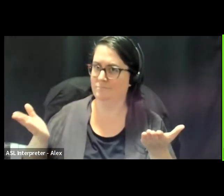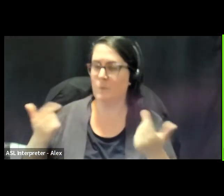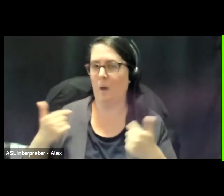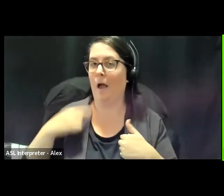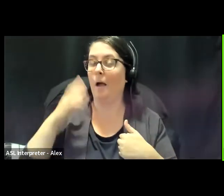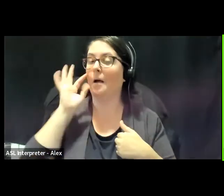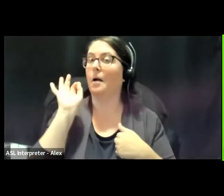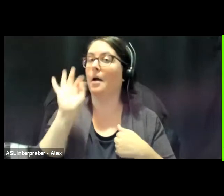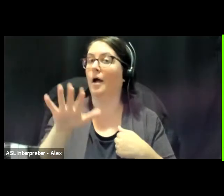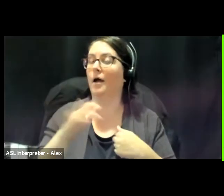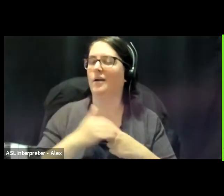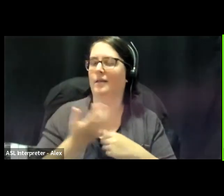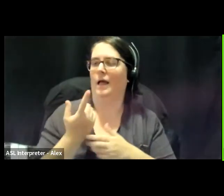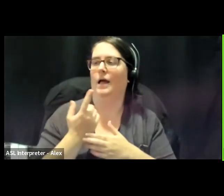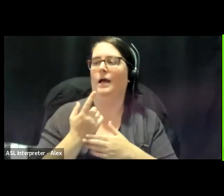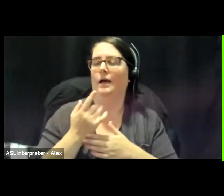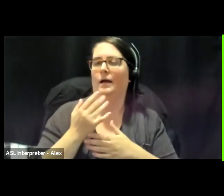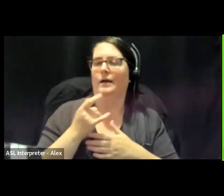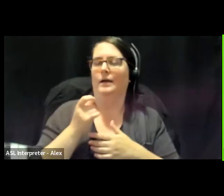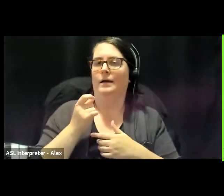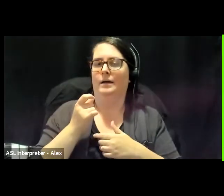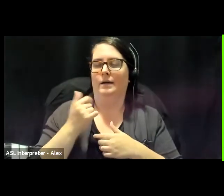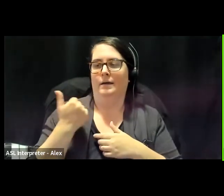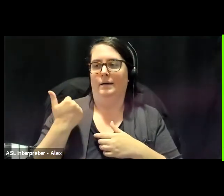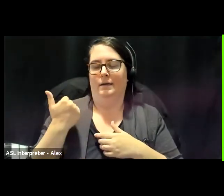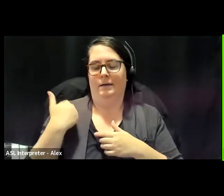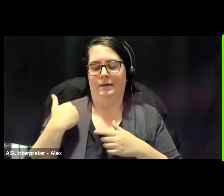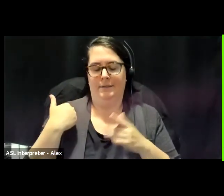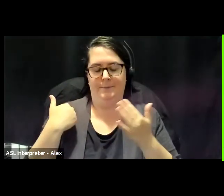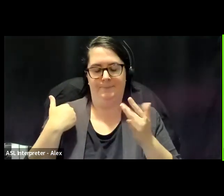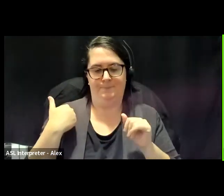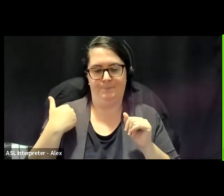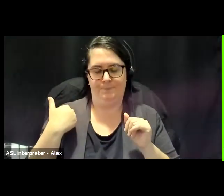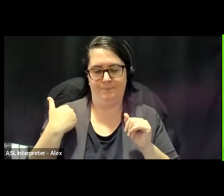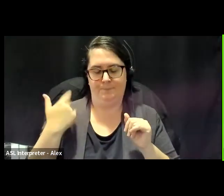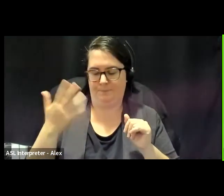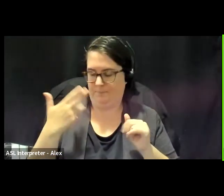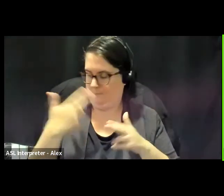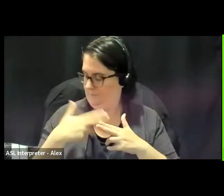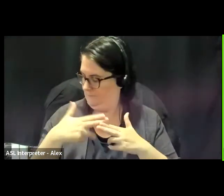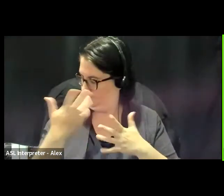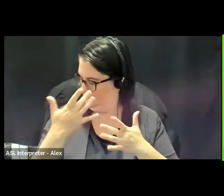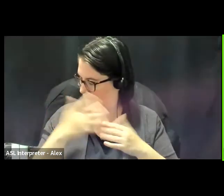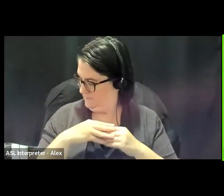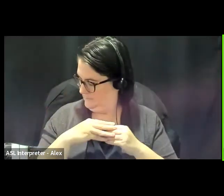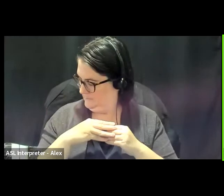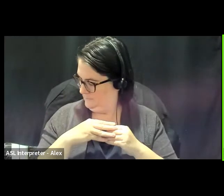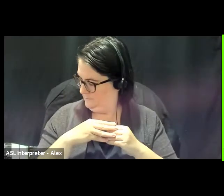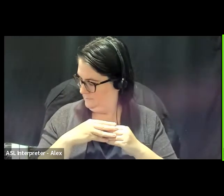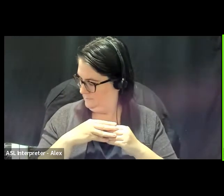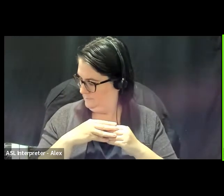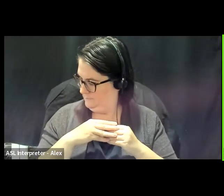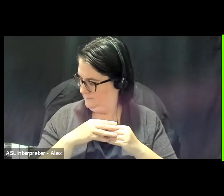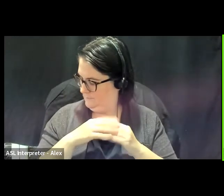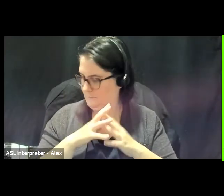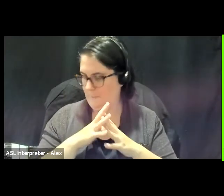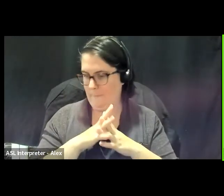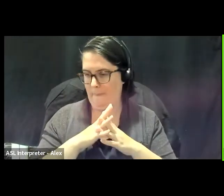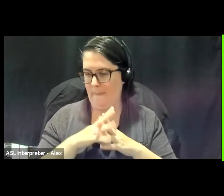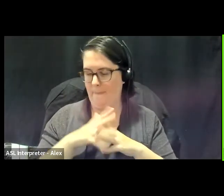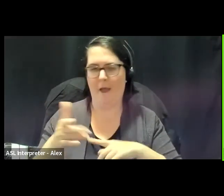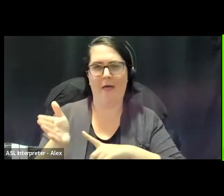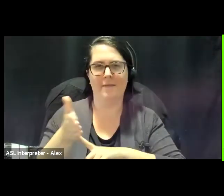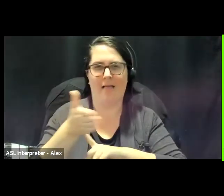said at the speech that I did at the flag raising